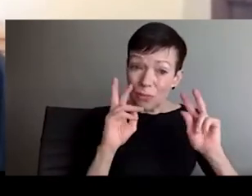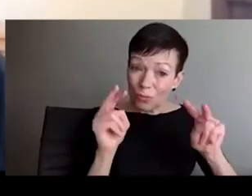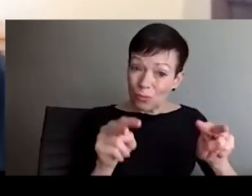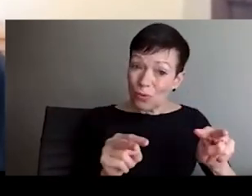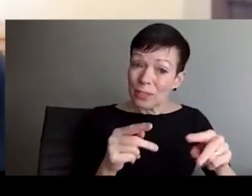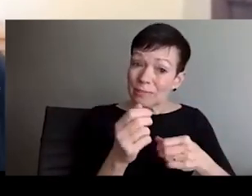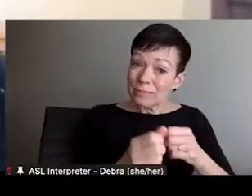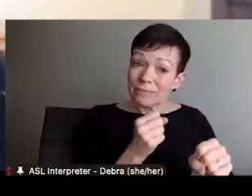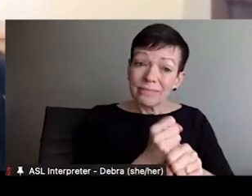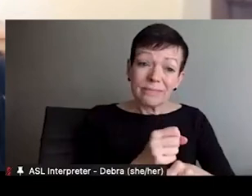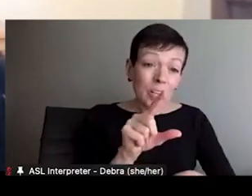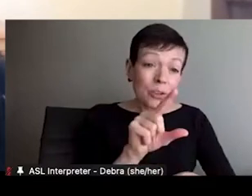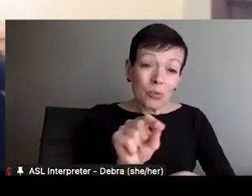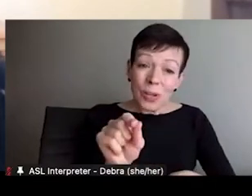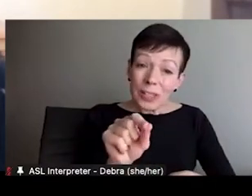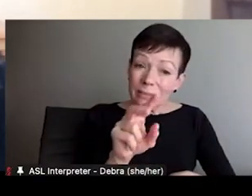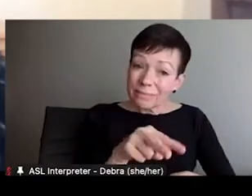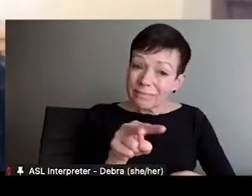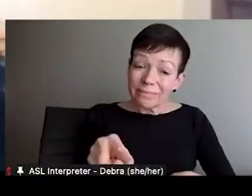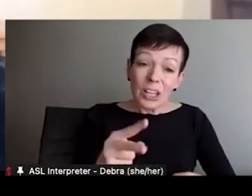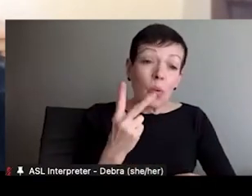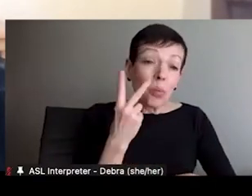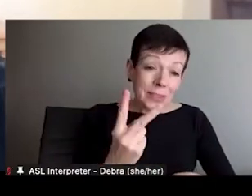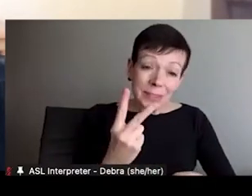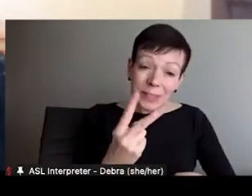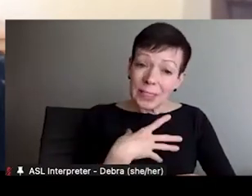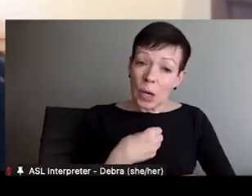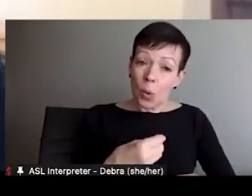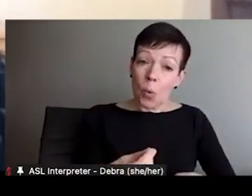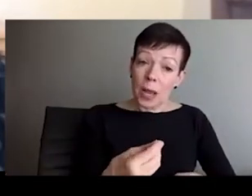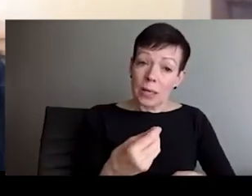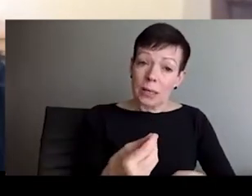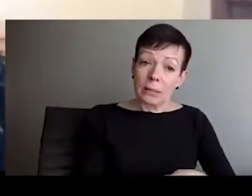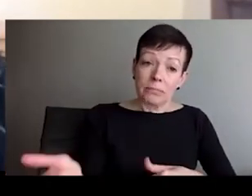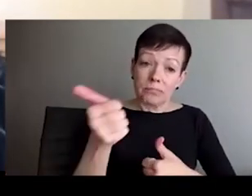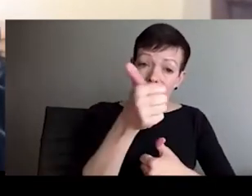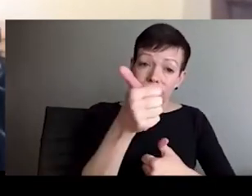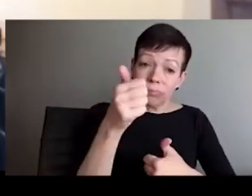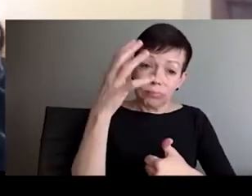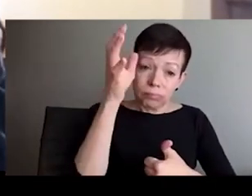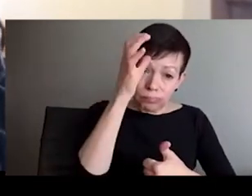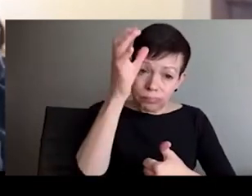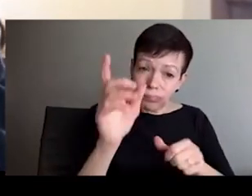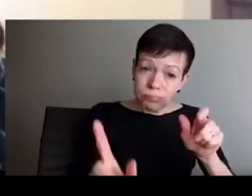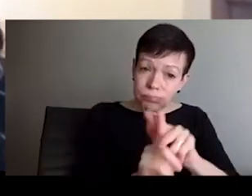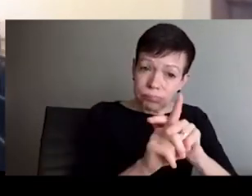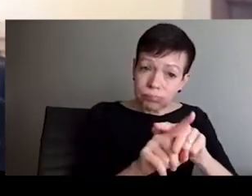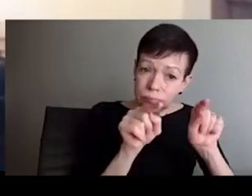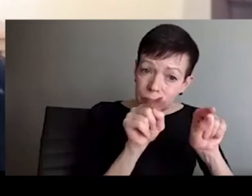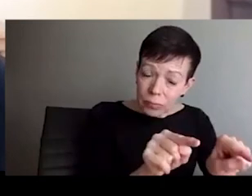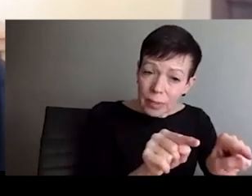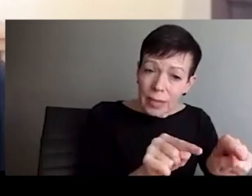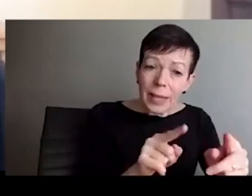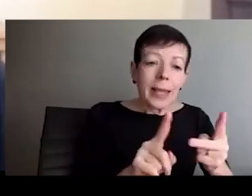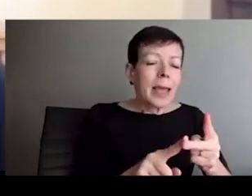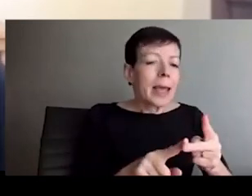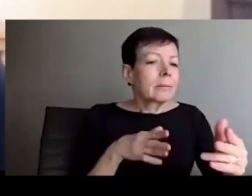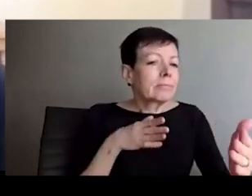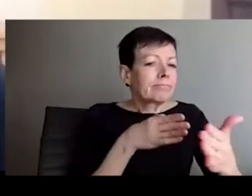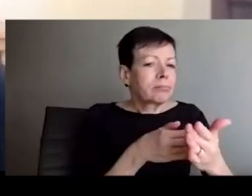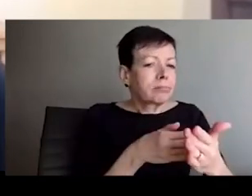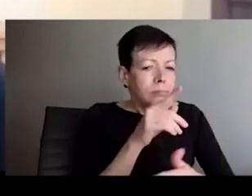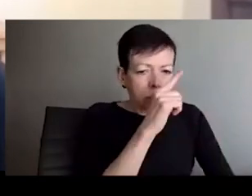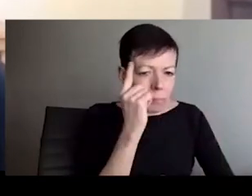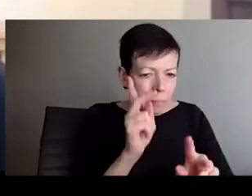white supremacy, again, when I say those terms, I'm talking about the hierarchy, right? So I'm not talking about white supremacy in terms of white nationalist groups, though, yes, I can